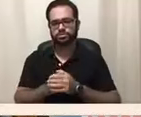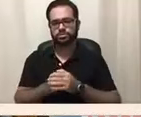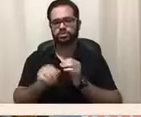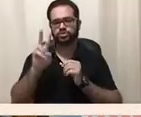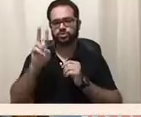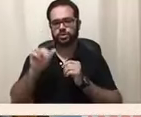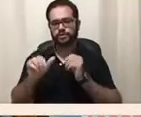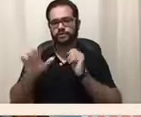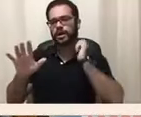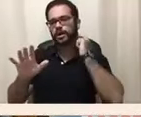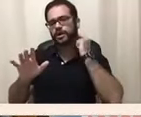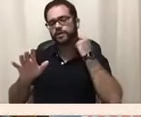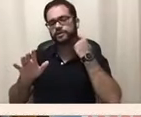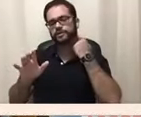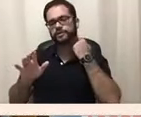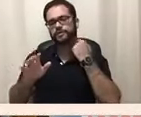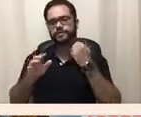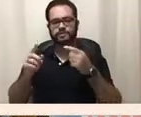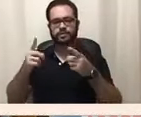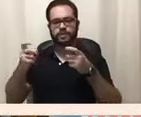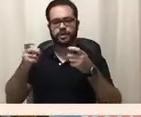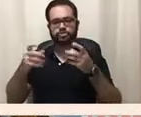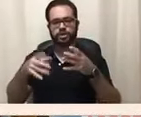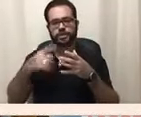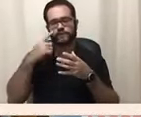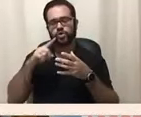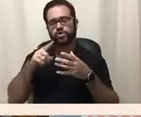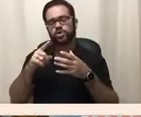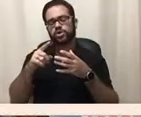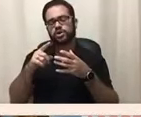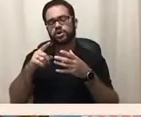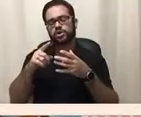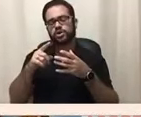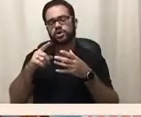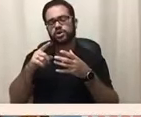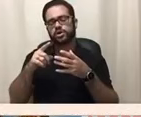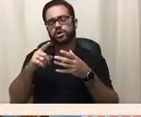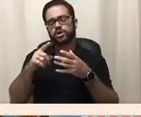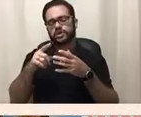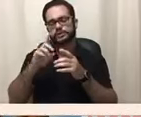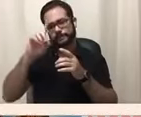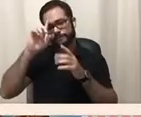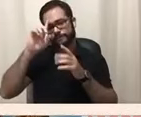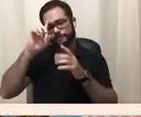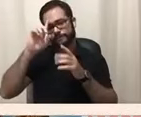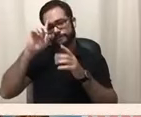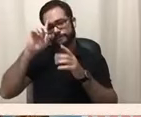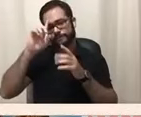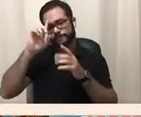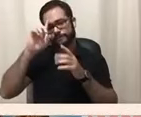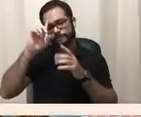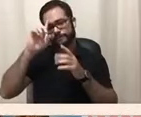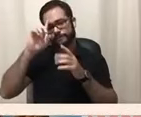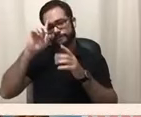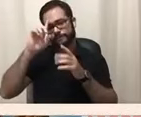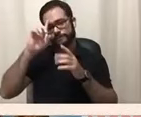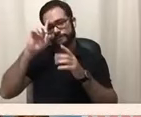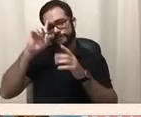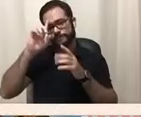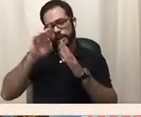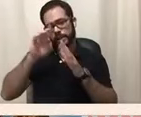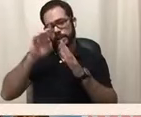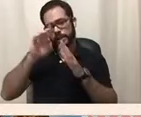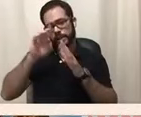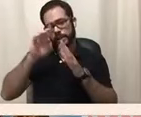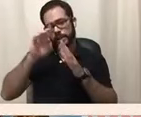Disabilities begins to fund a youth information center known as YICs. Modeled after a parent